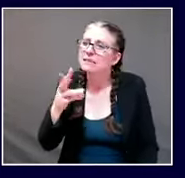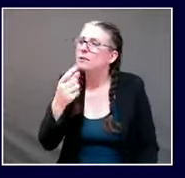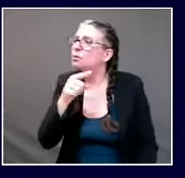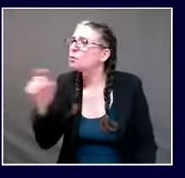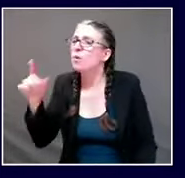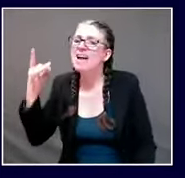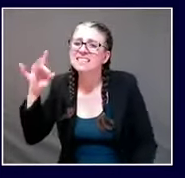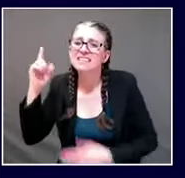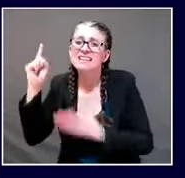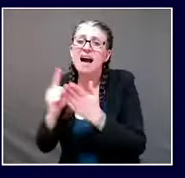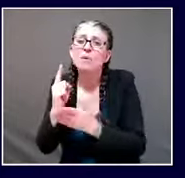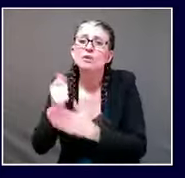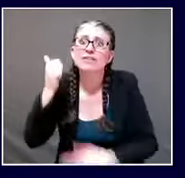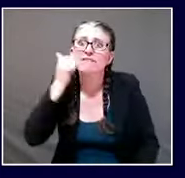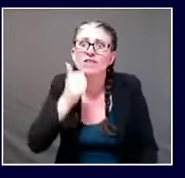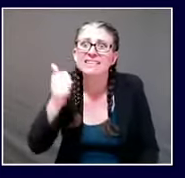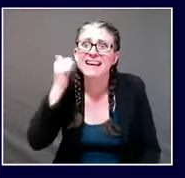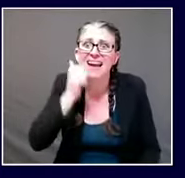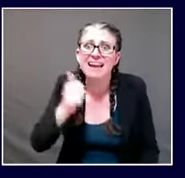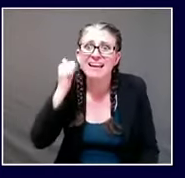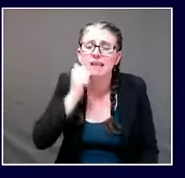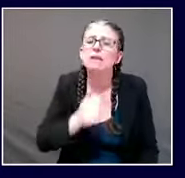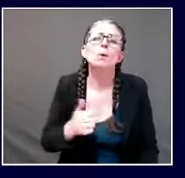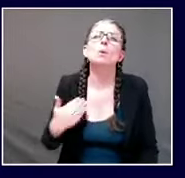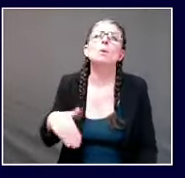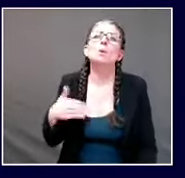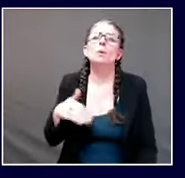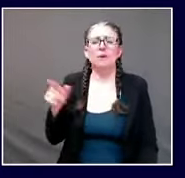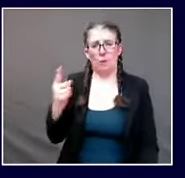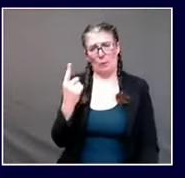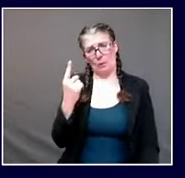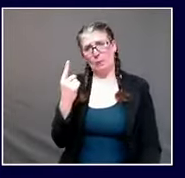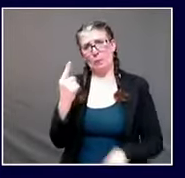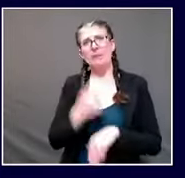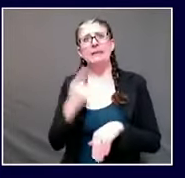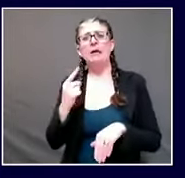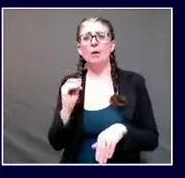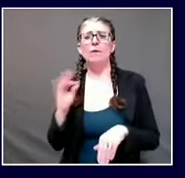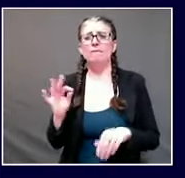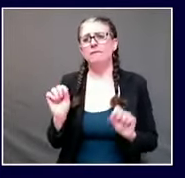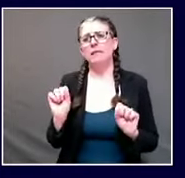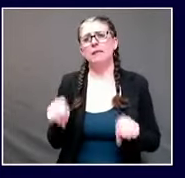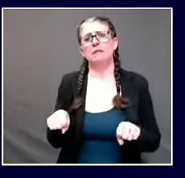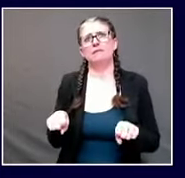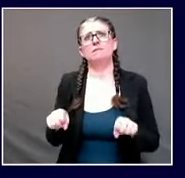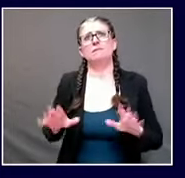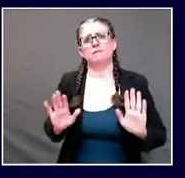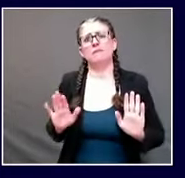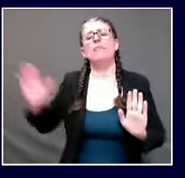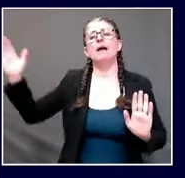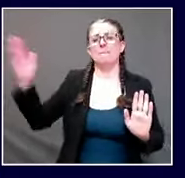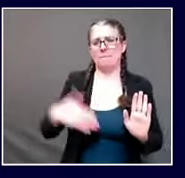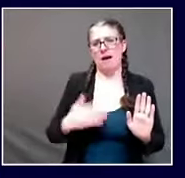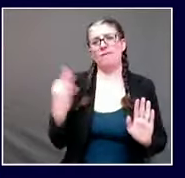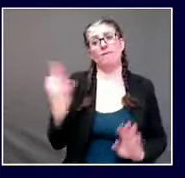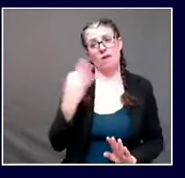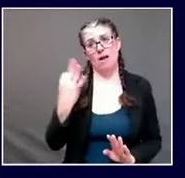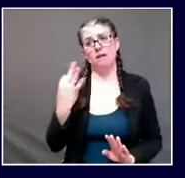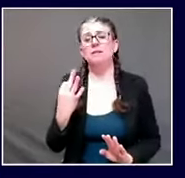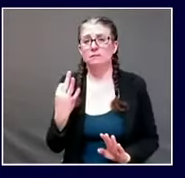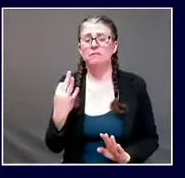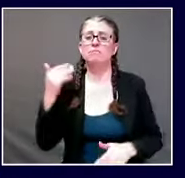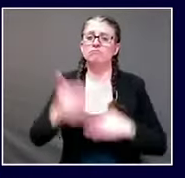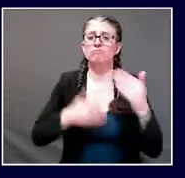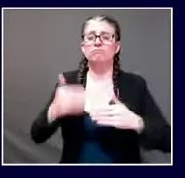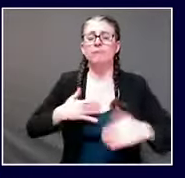off with their family well it's going to be straight you haven't run a lab before um the next question i had um